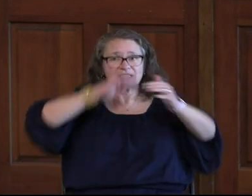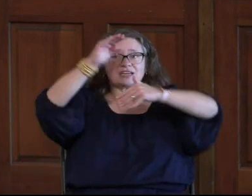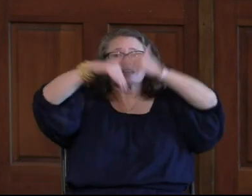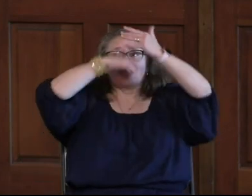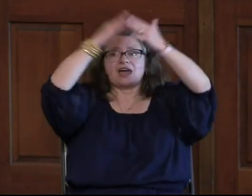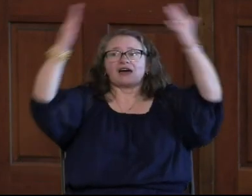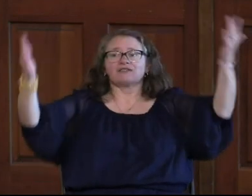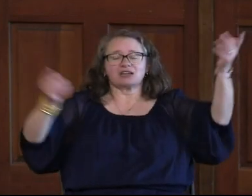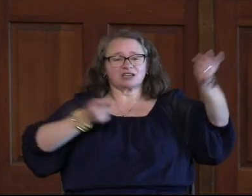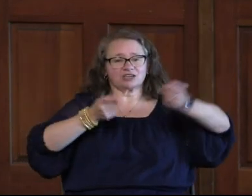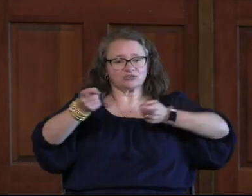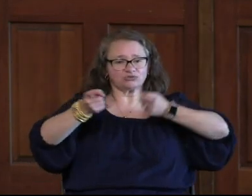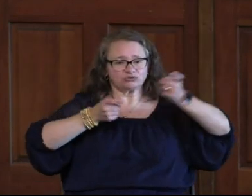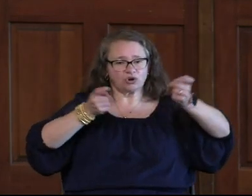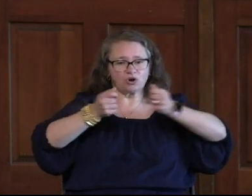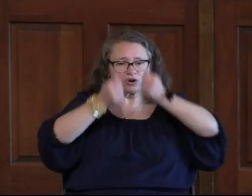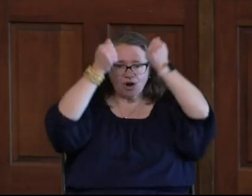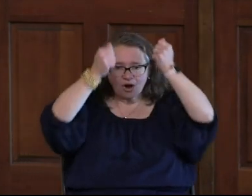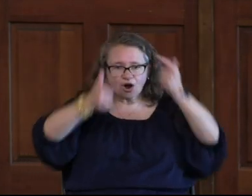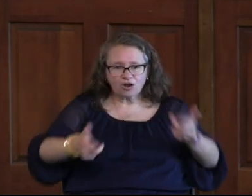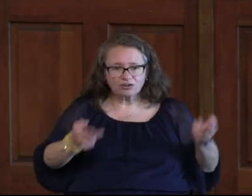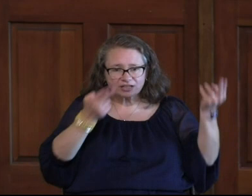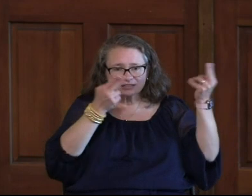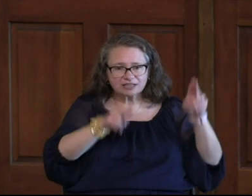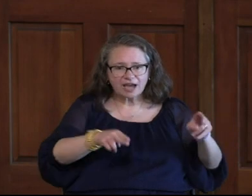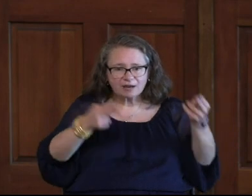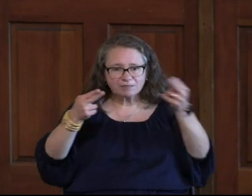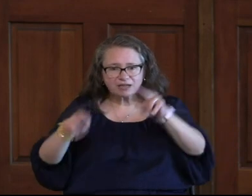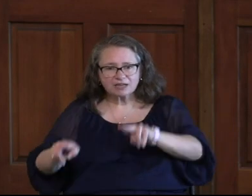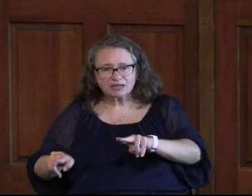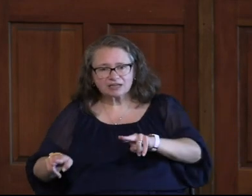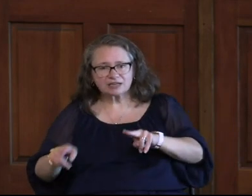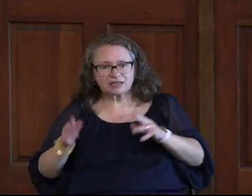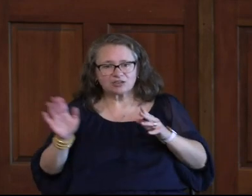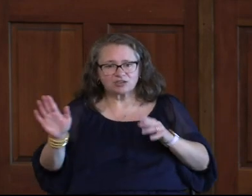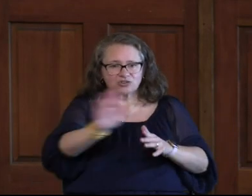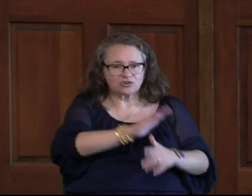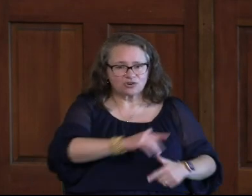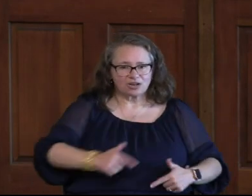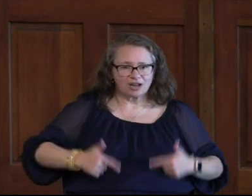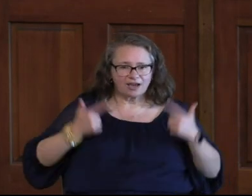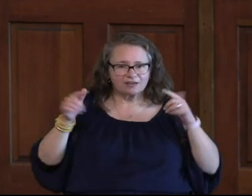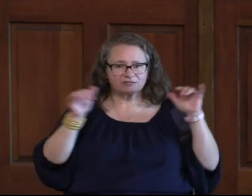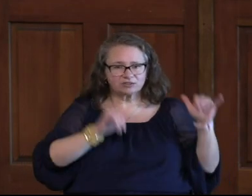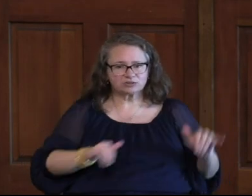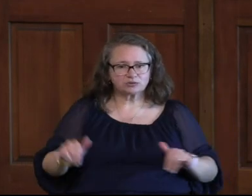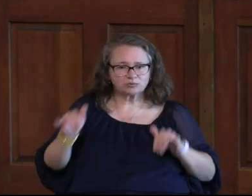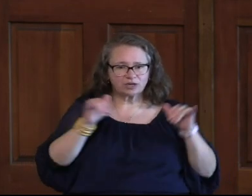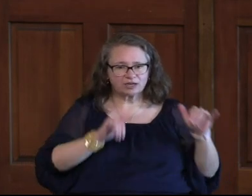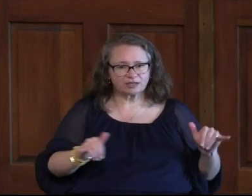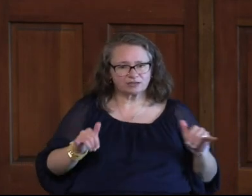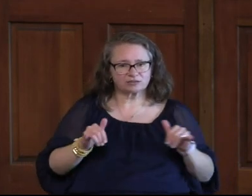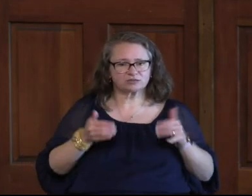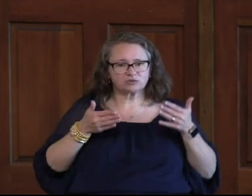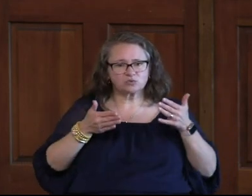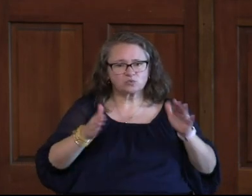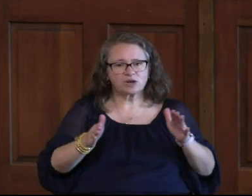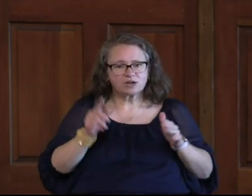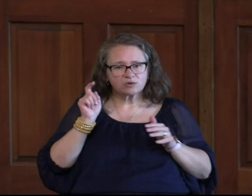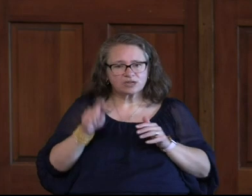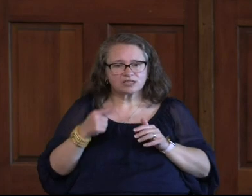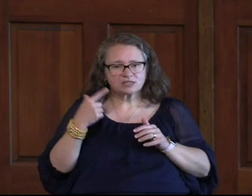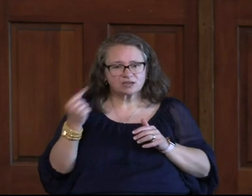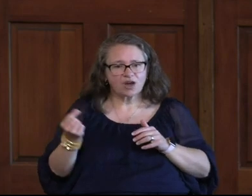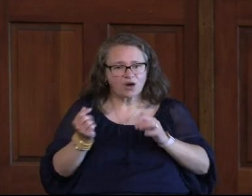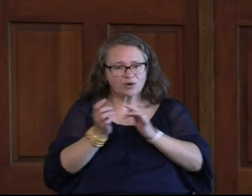Heaven He Is Reigning Over All These Things That Are Happening And It's Happening In Your Life The Way That We Have To Go